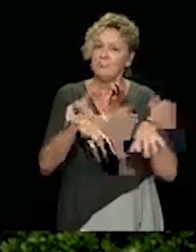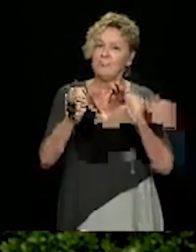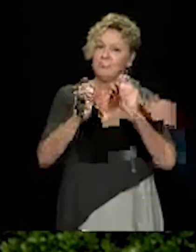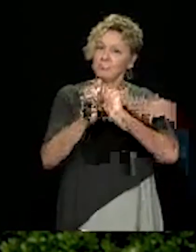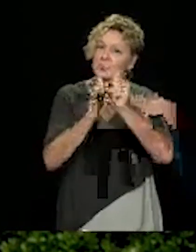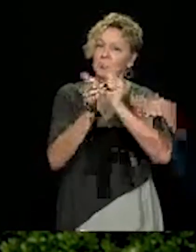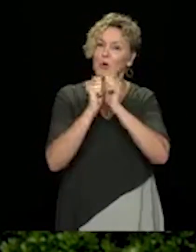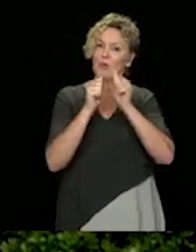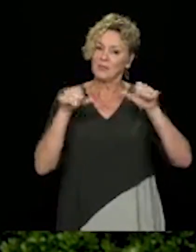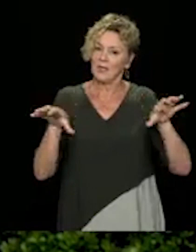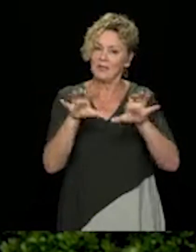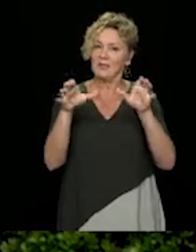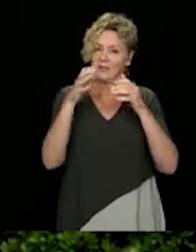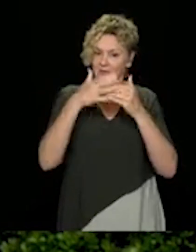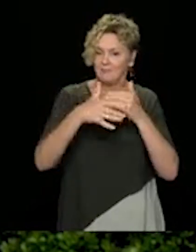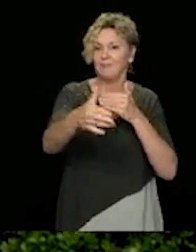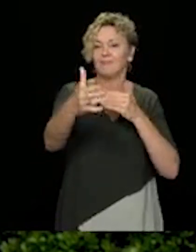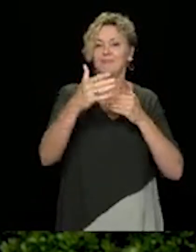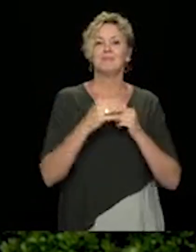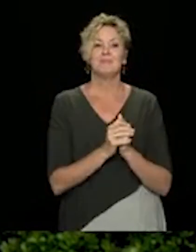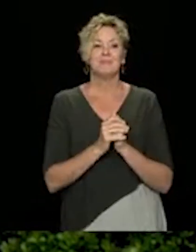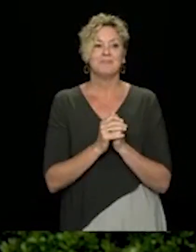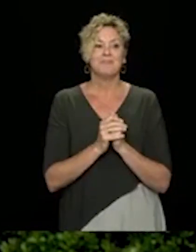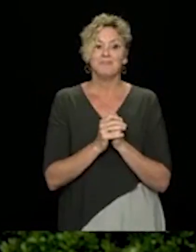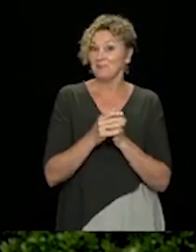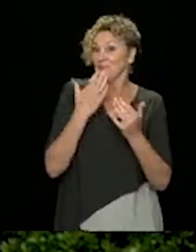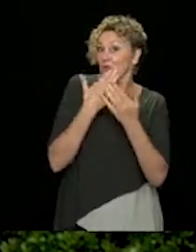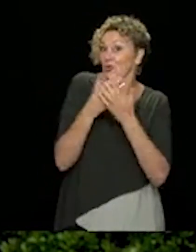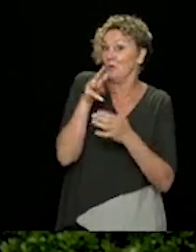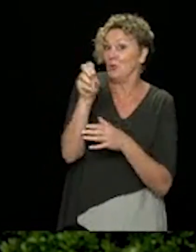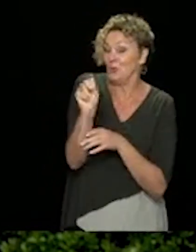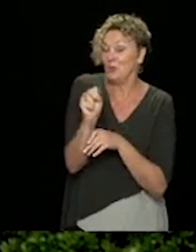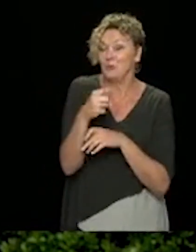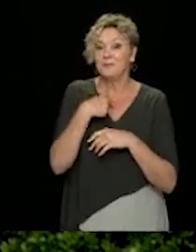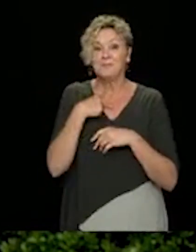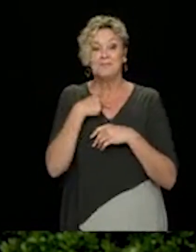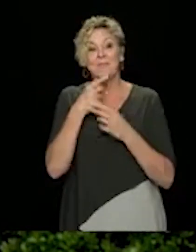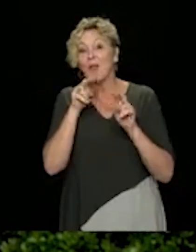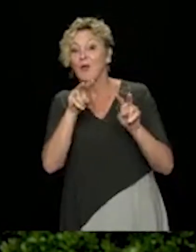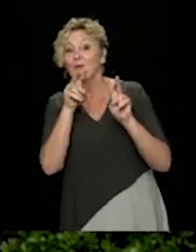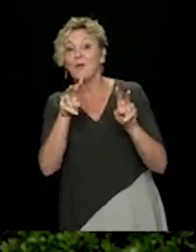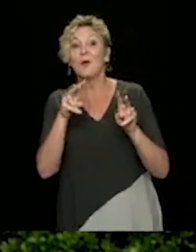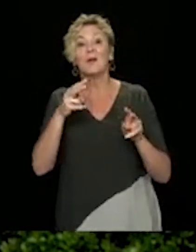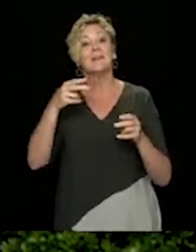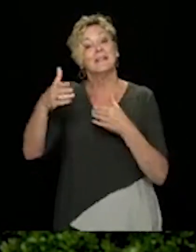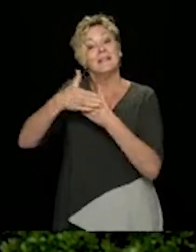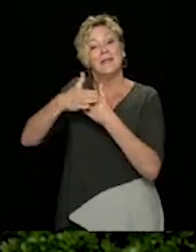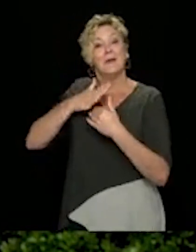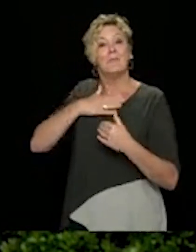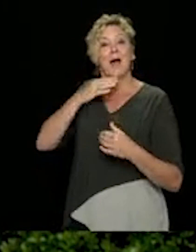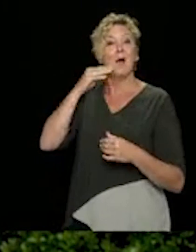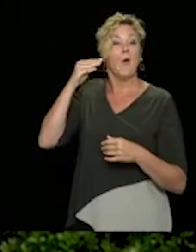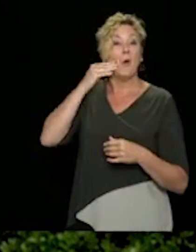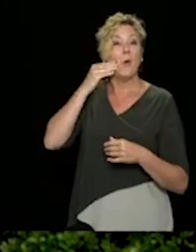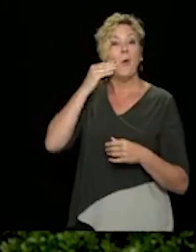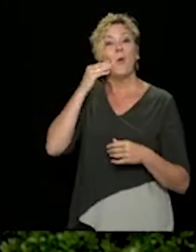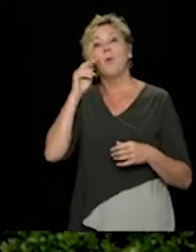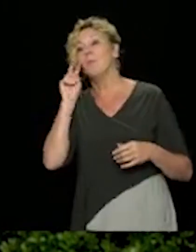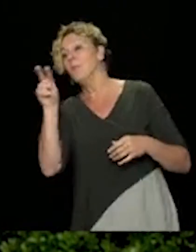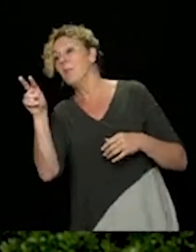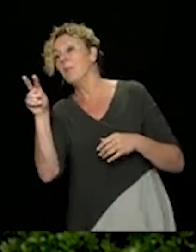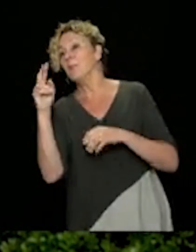engaged in sport. I very much look forward to hearing the crack of the bat at the local ball diamond around the corner from my place in Luxton